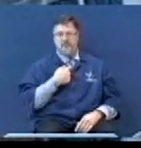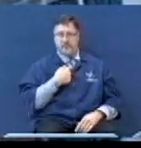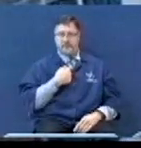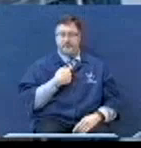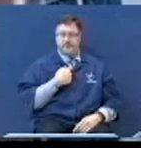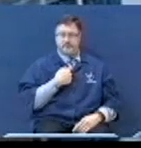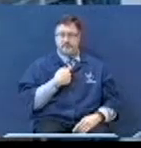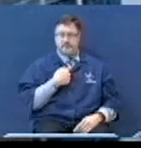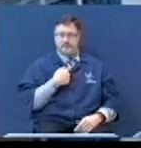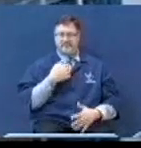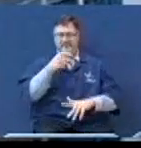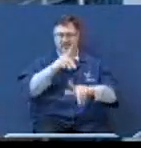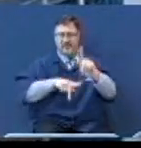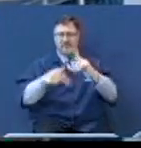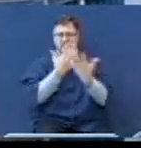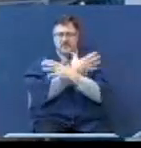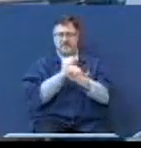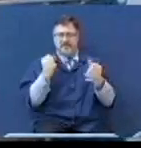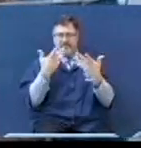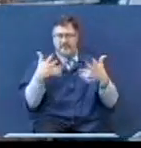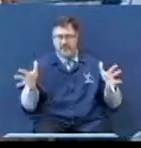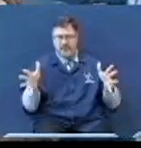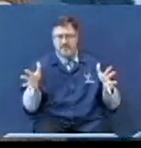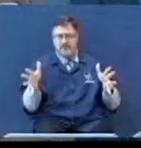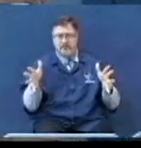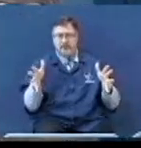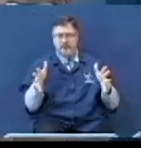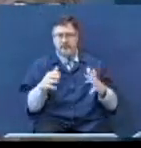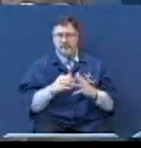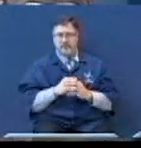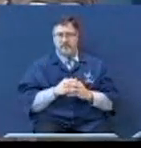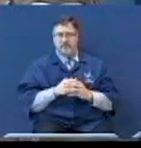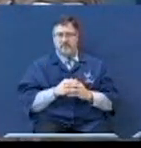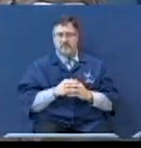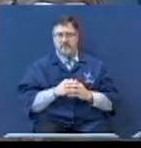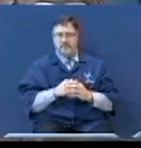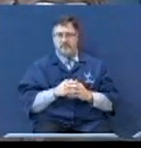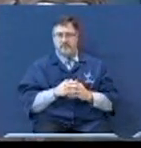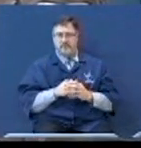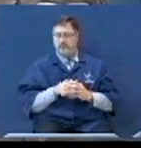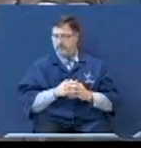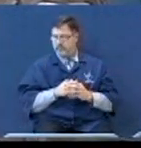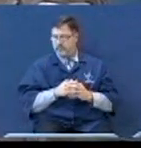and then there's some of us saved and you are really saved